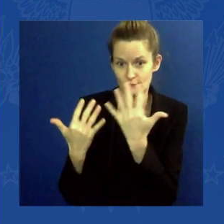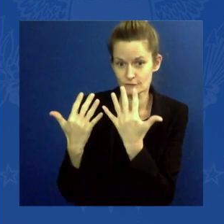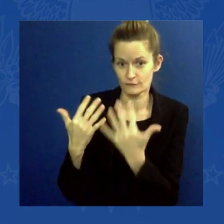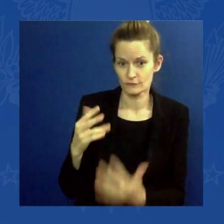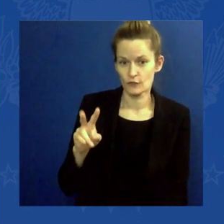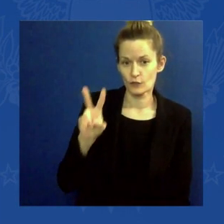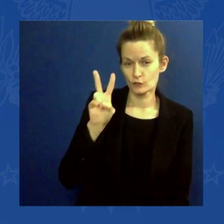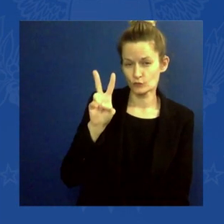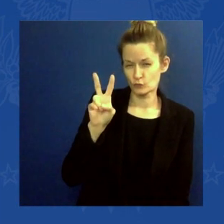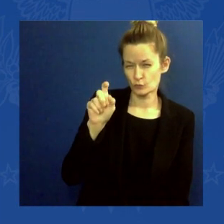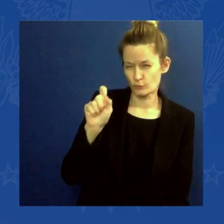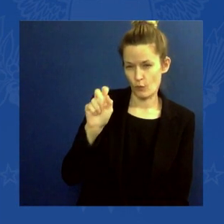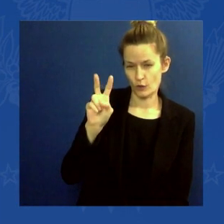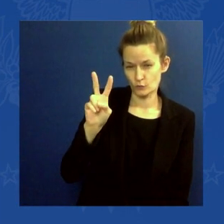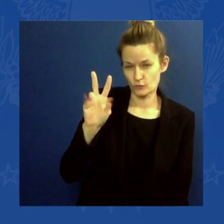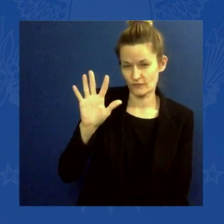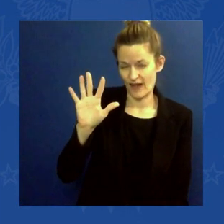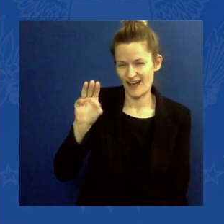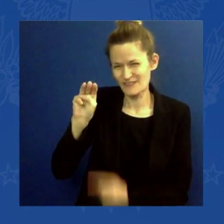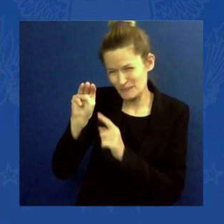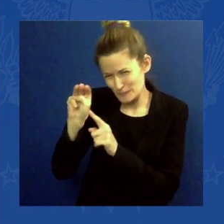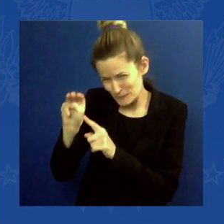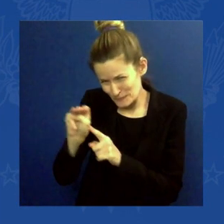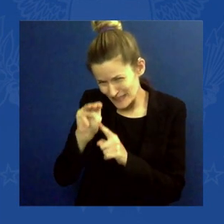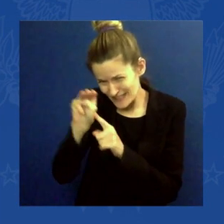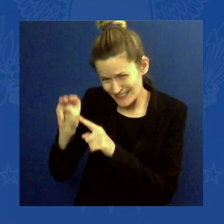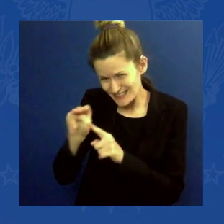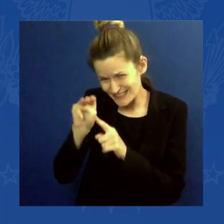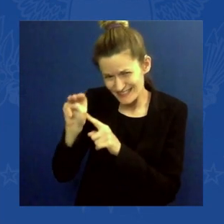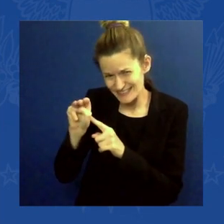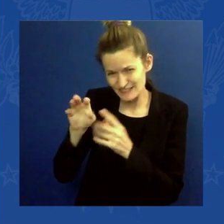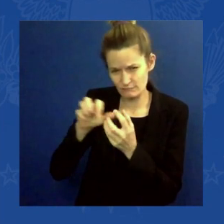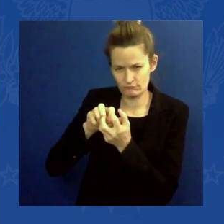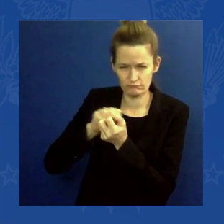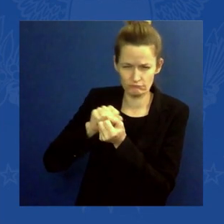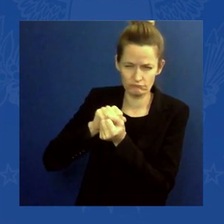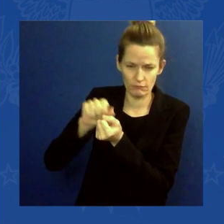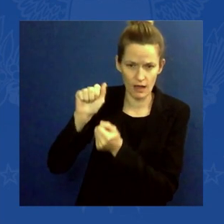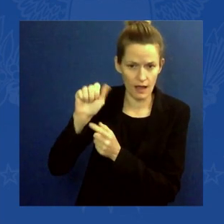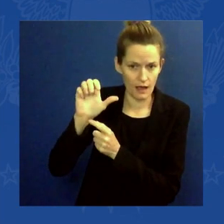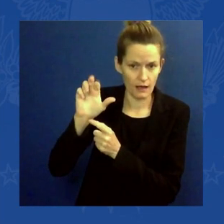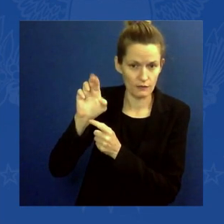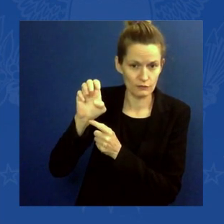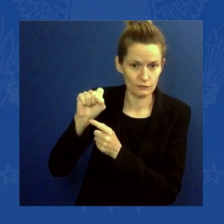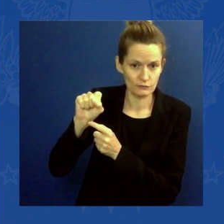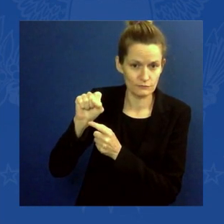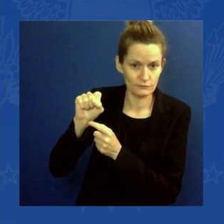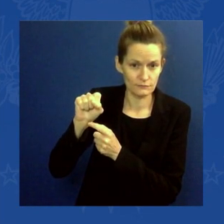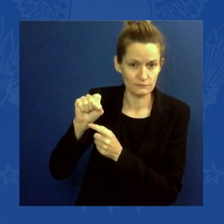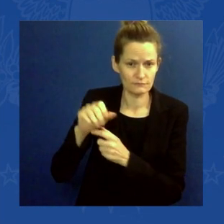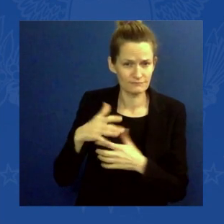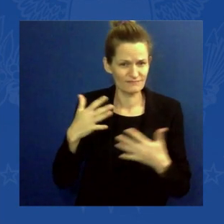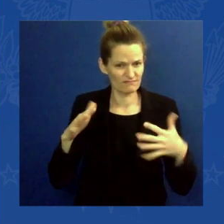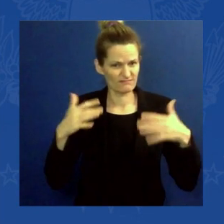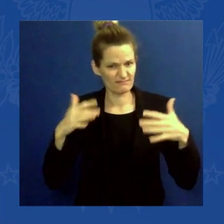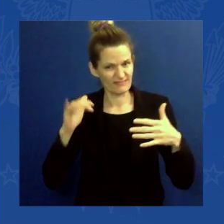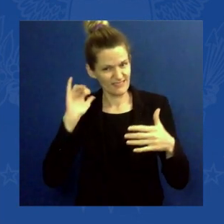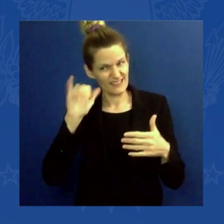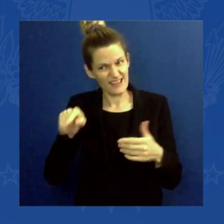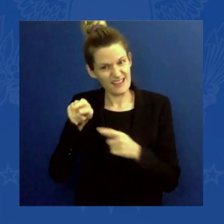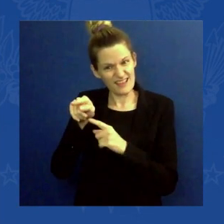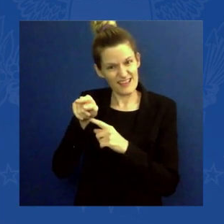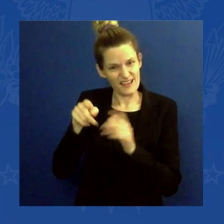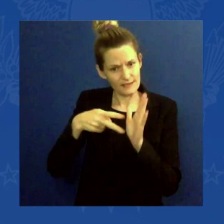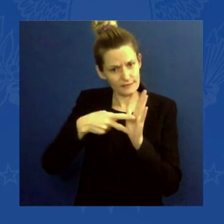Remarkably, that is double the five-year average, but it's substantially less than what we experienced this time last